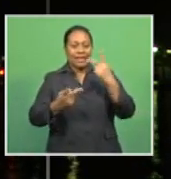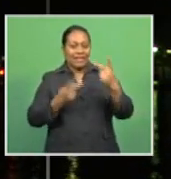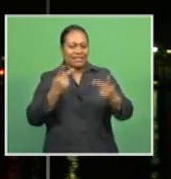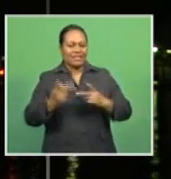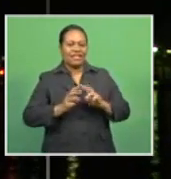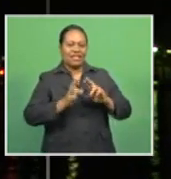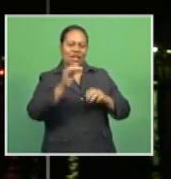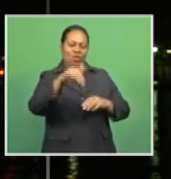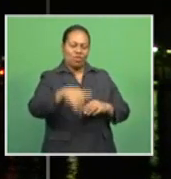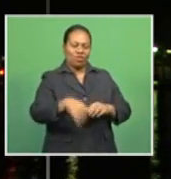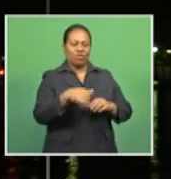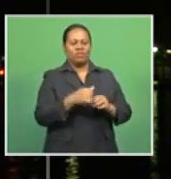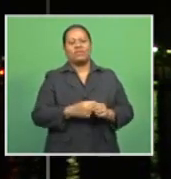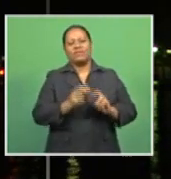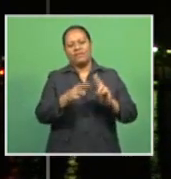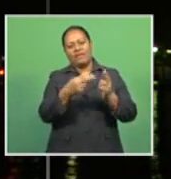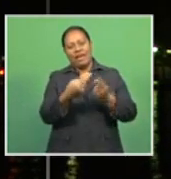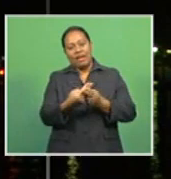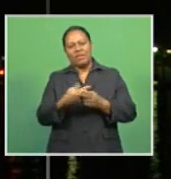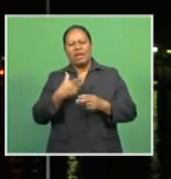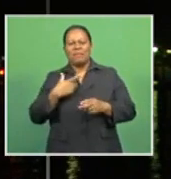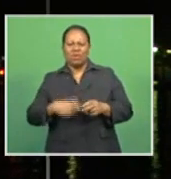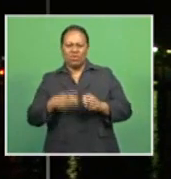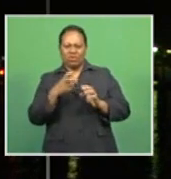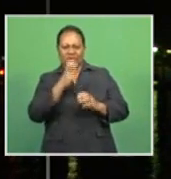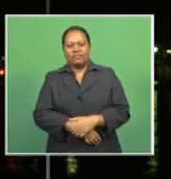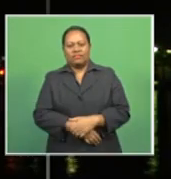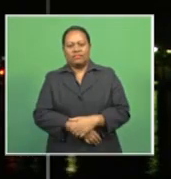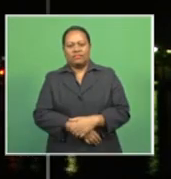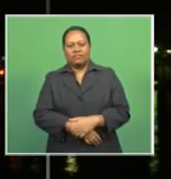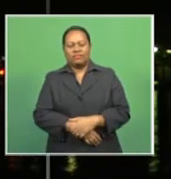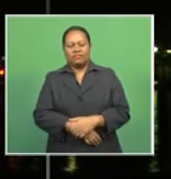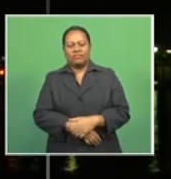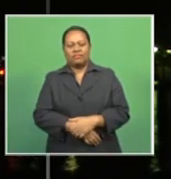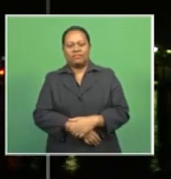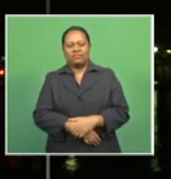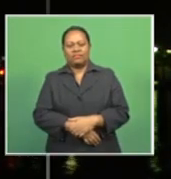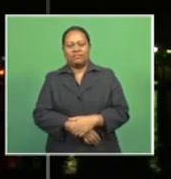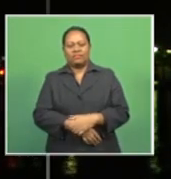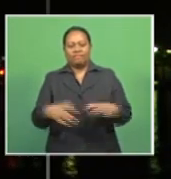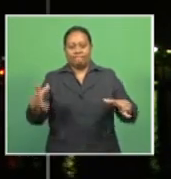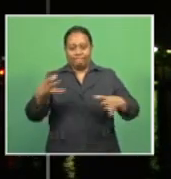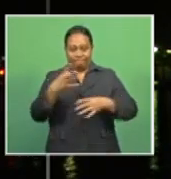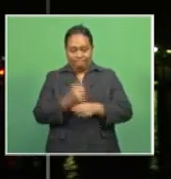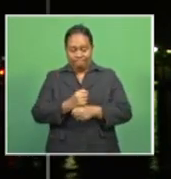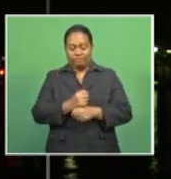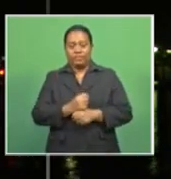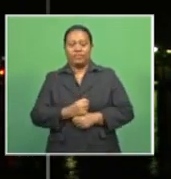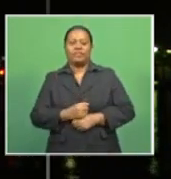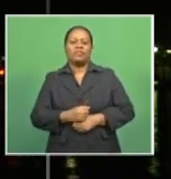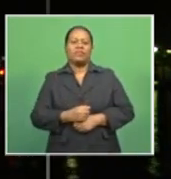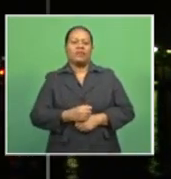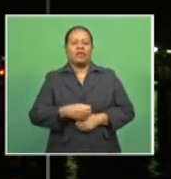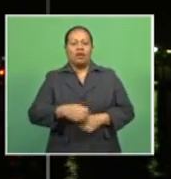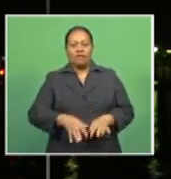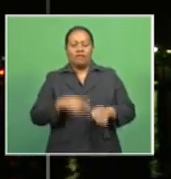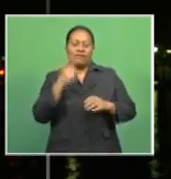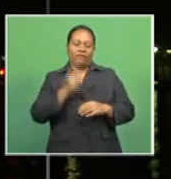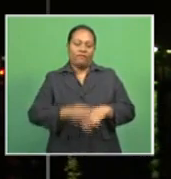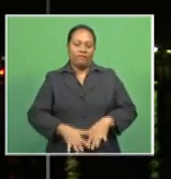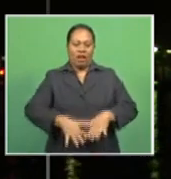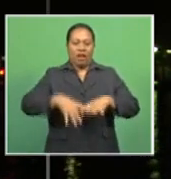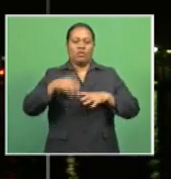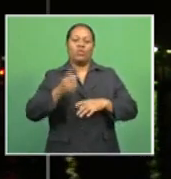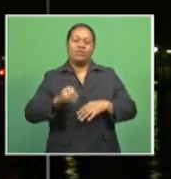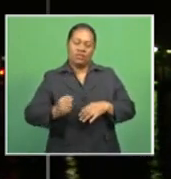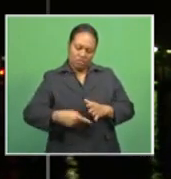homes as there are restrictions due to COVID-19. Recapping the main stories for tonight, flood warning remains for